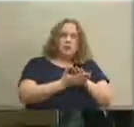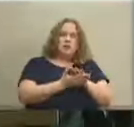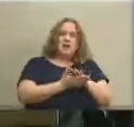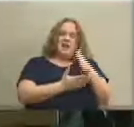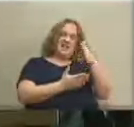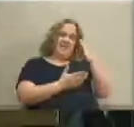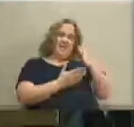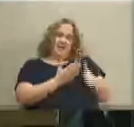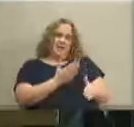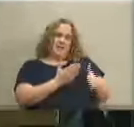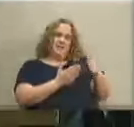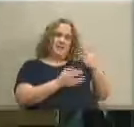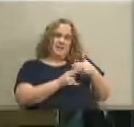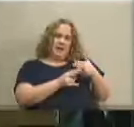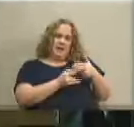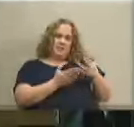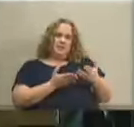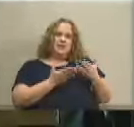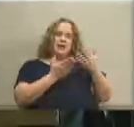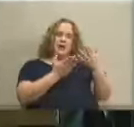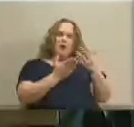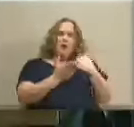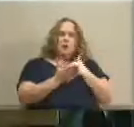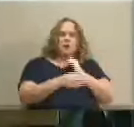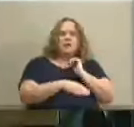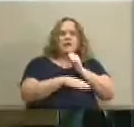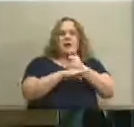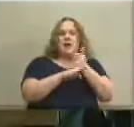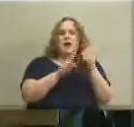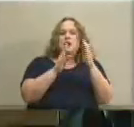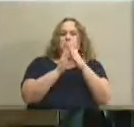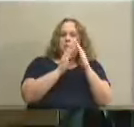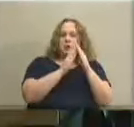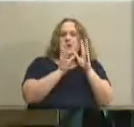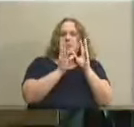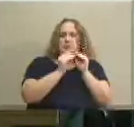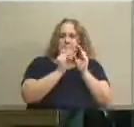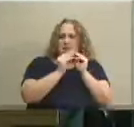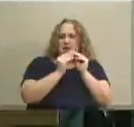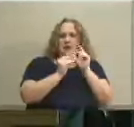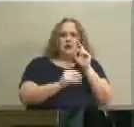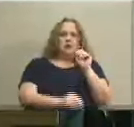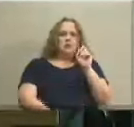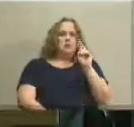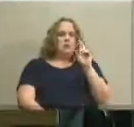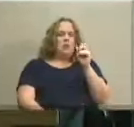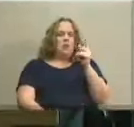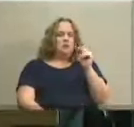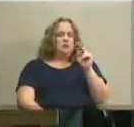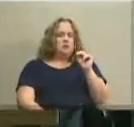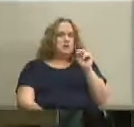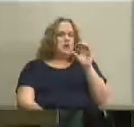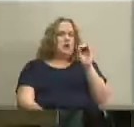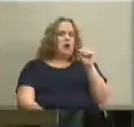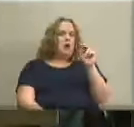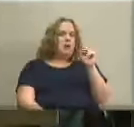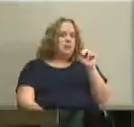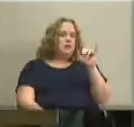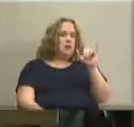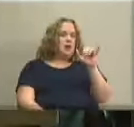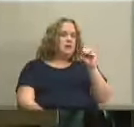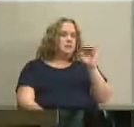submission period a community meeting was held at the Norton Commons YMCA over the summer uh during that meeting